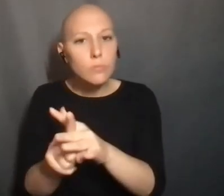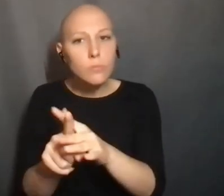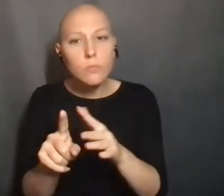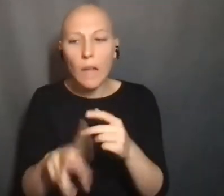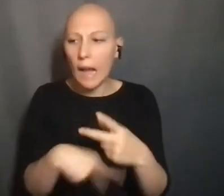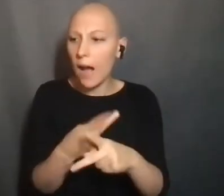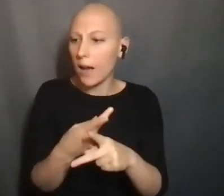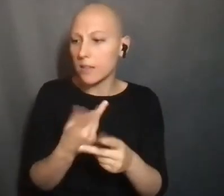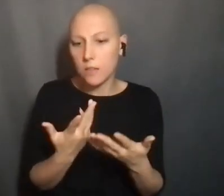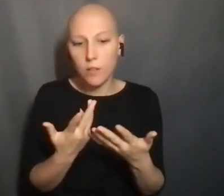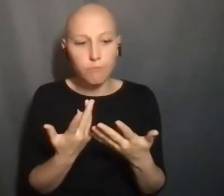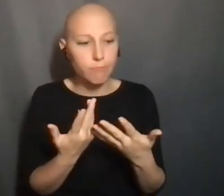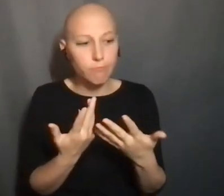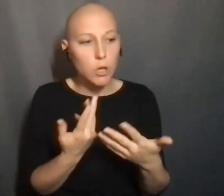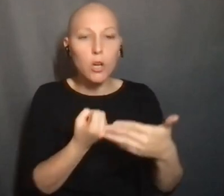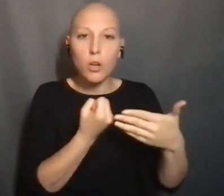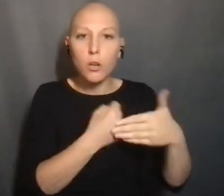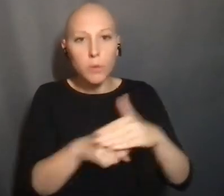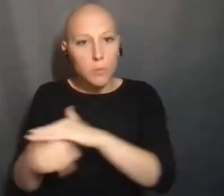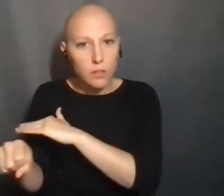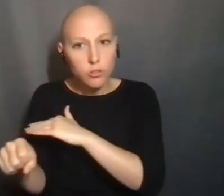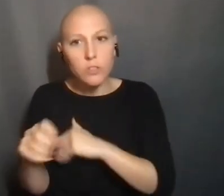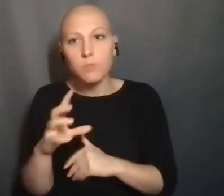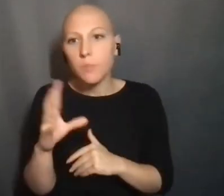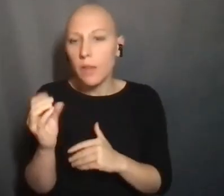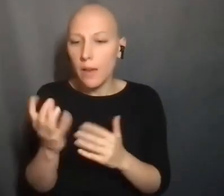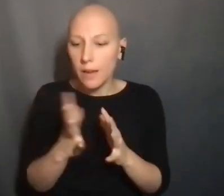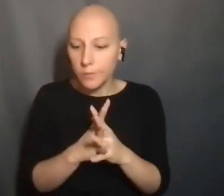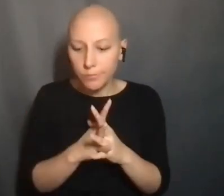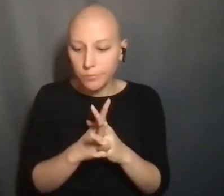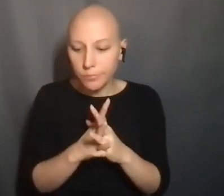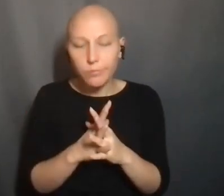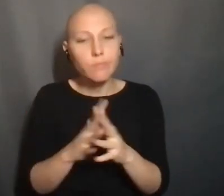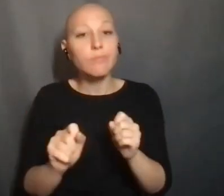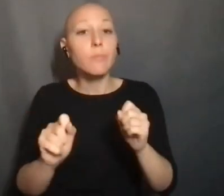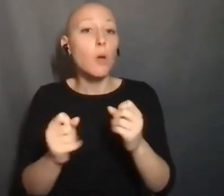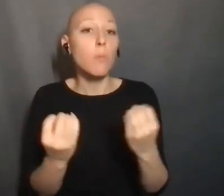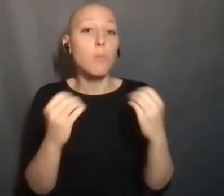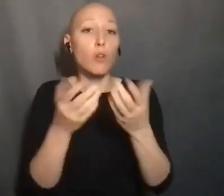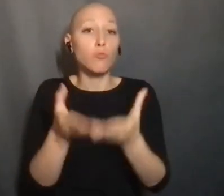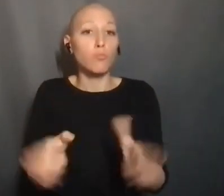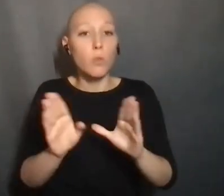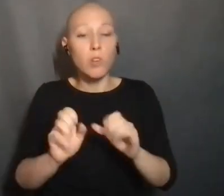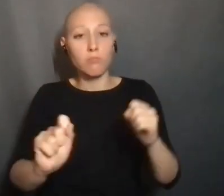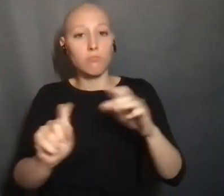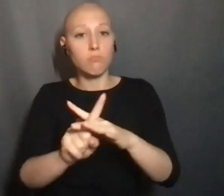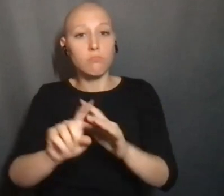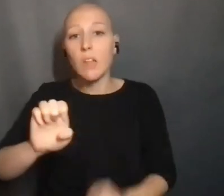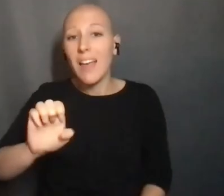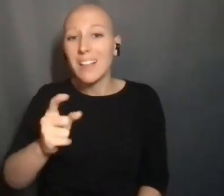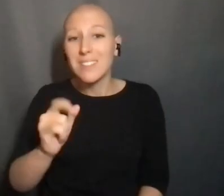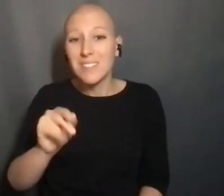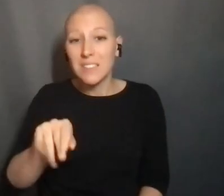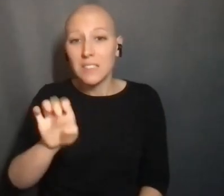REPRODUCTION AND EXISTENCE MORE GENERALLY. SO I STOP THERE. KNOW I'M OVER